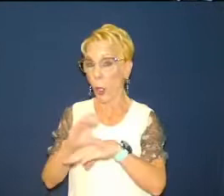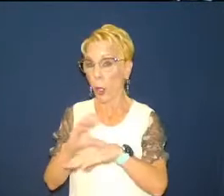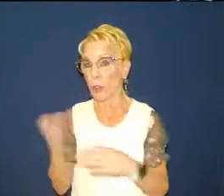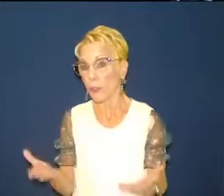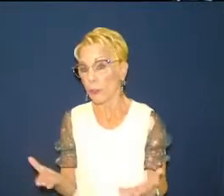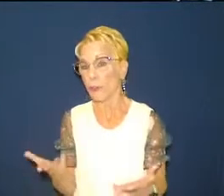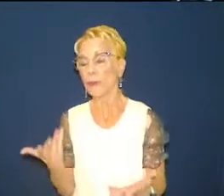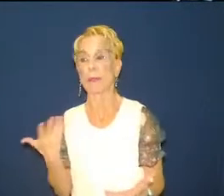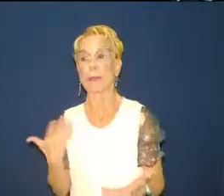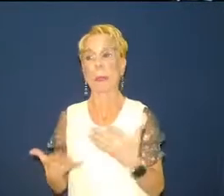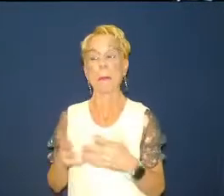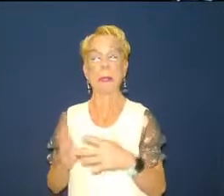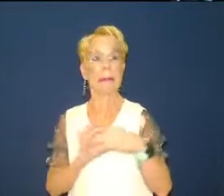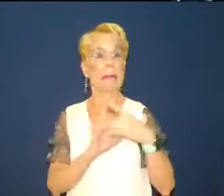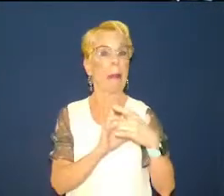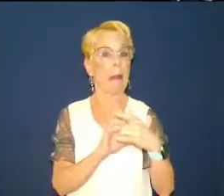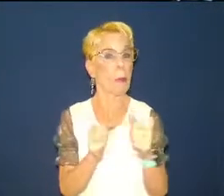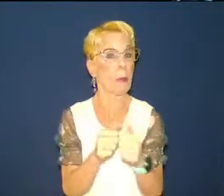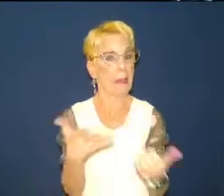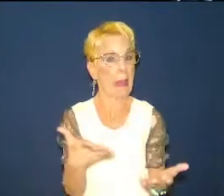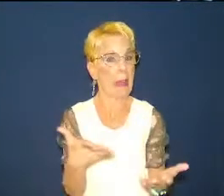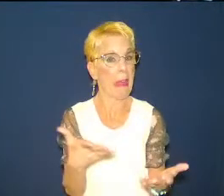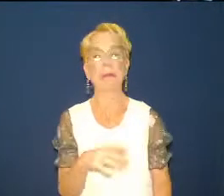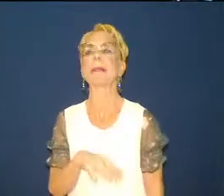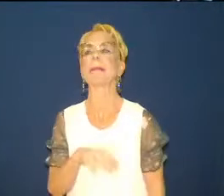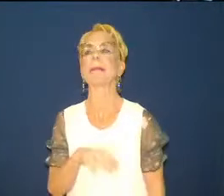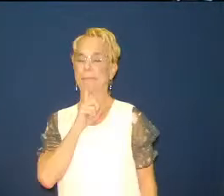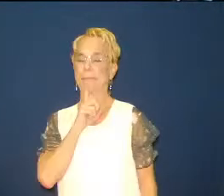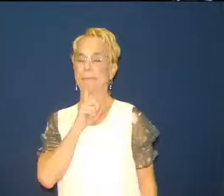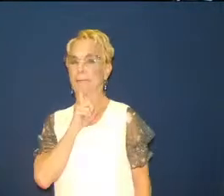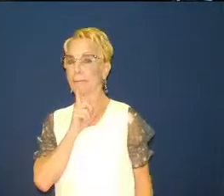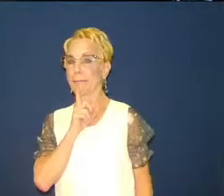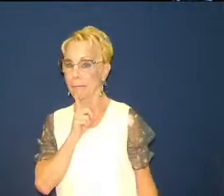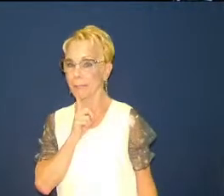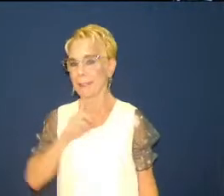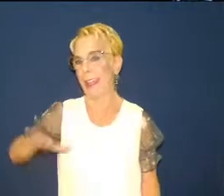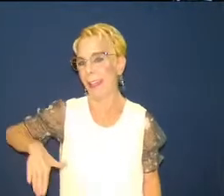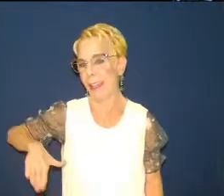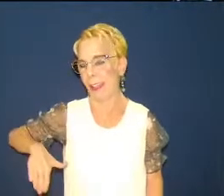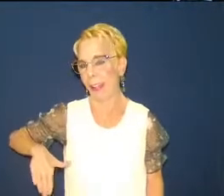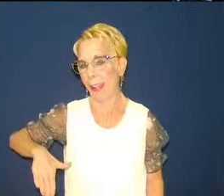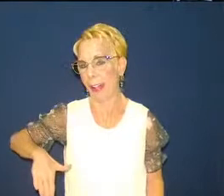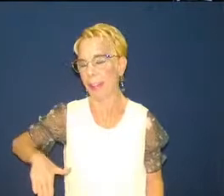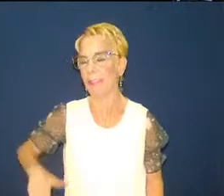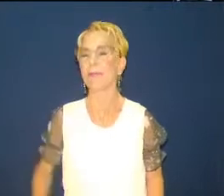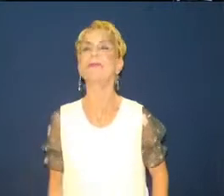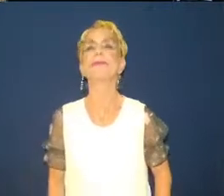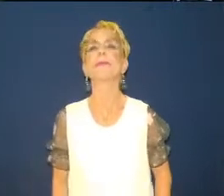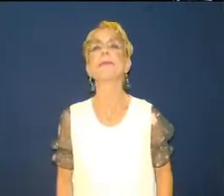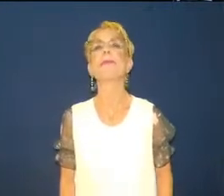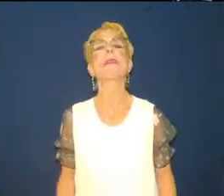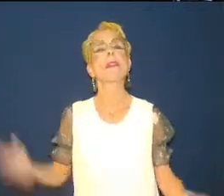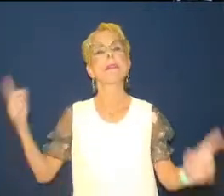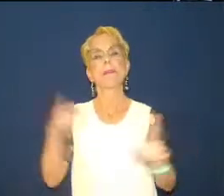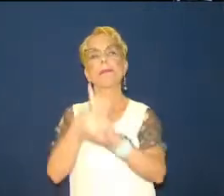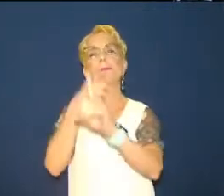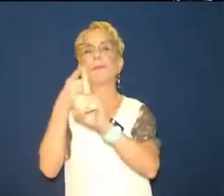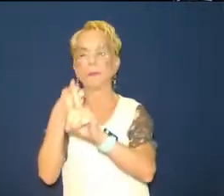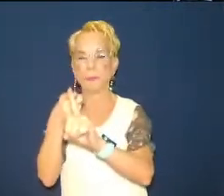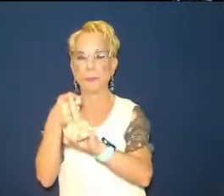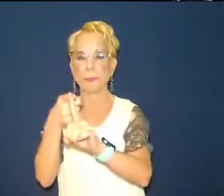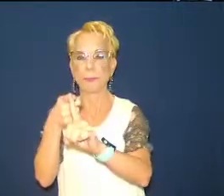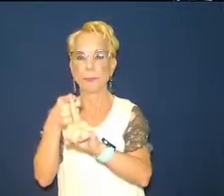cover it up and that's how we move on but in this story of this dead church jesus gives them